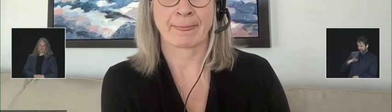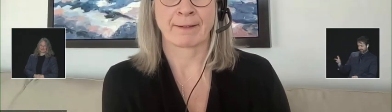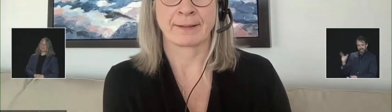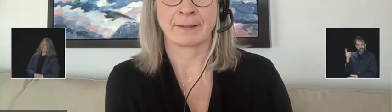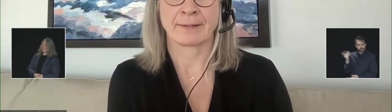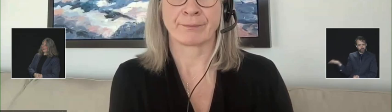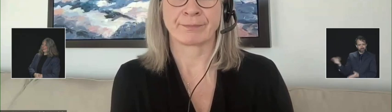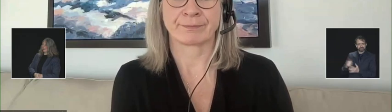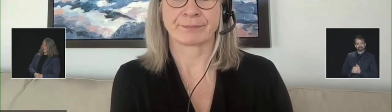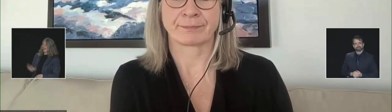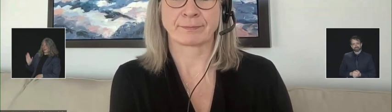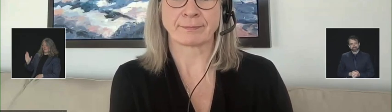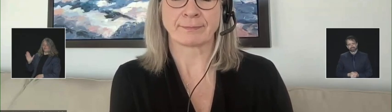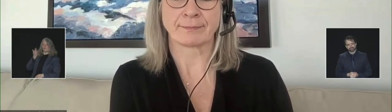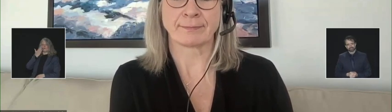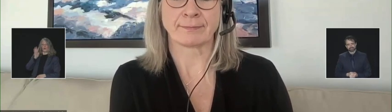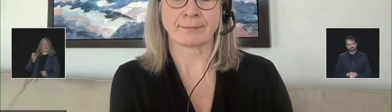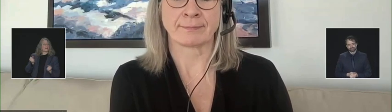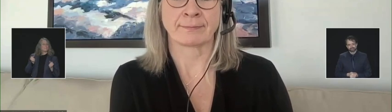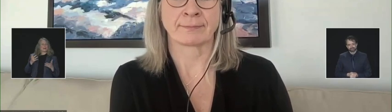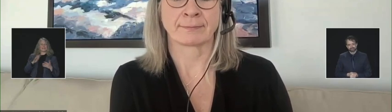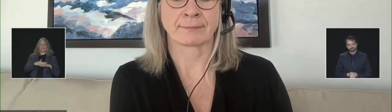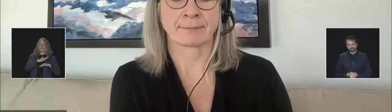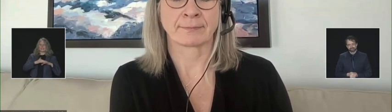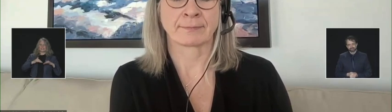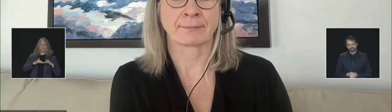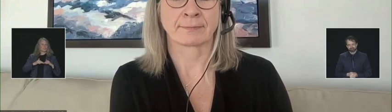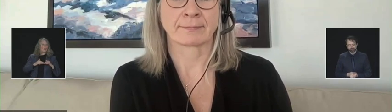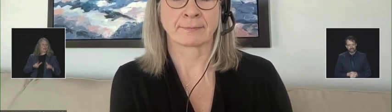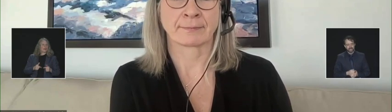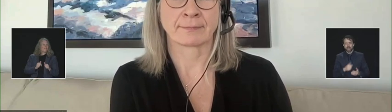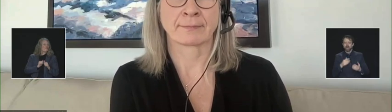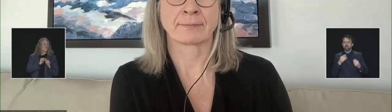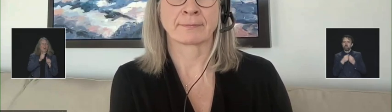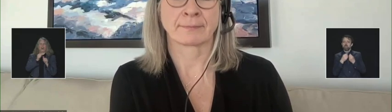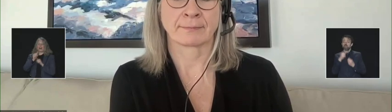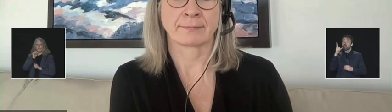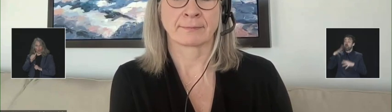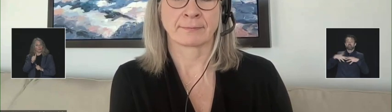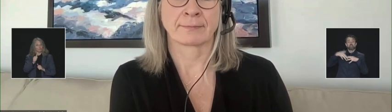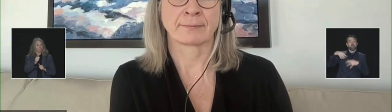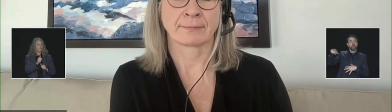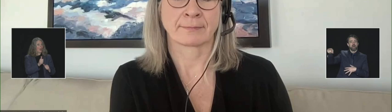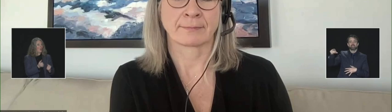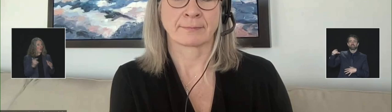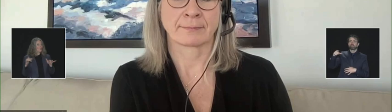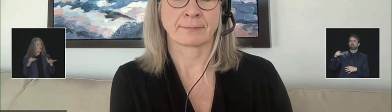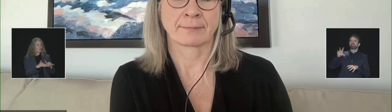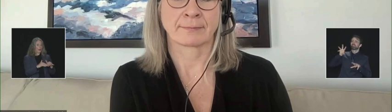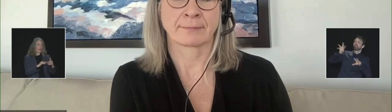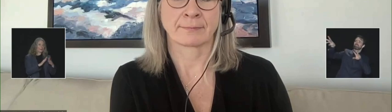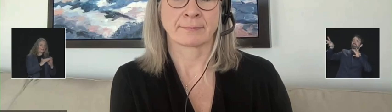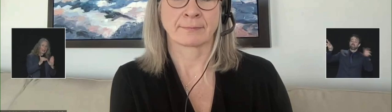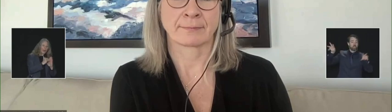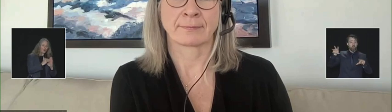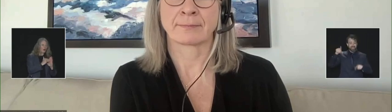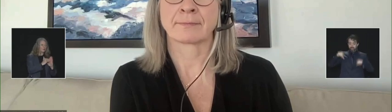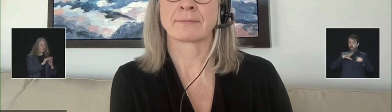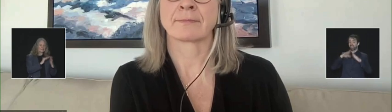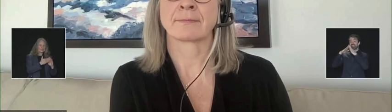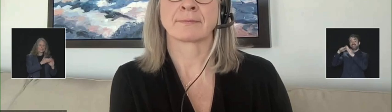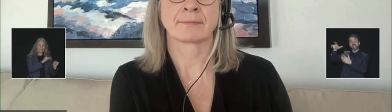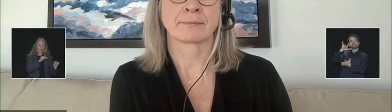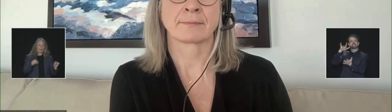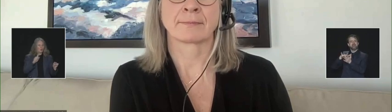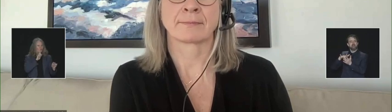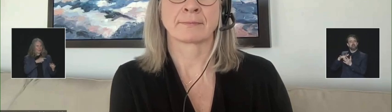Many Indigenous people don't live in remote communities, but they live downtown in major cities, and they can often be hard to reach. Are